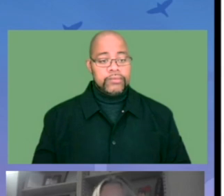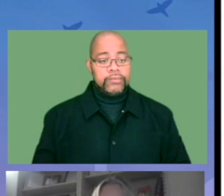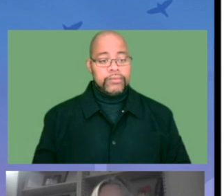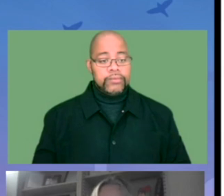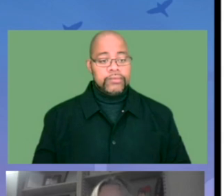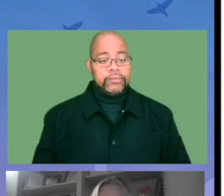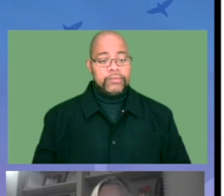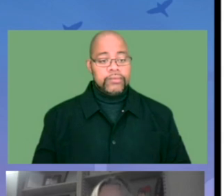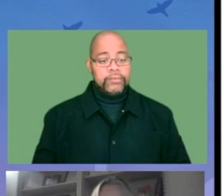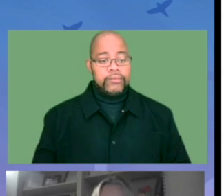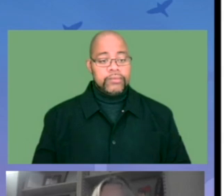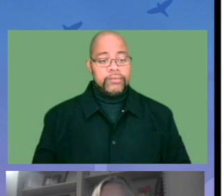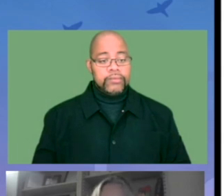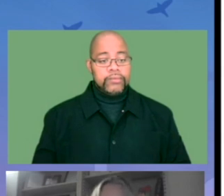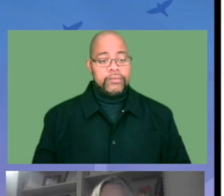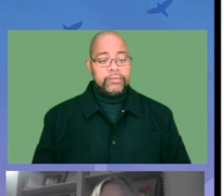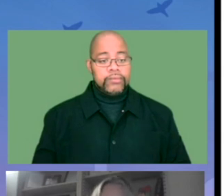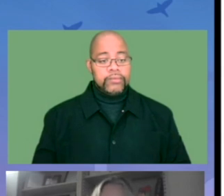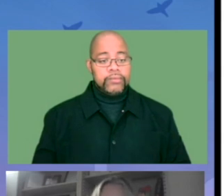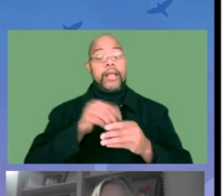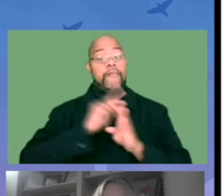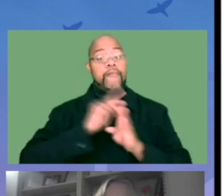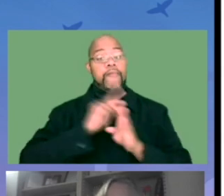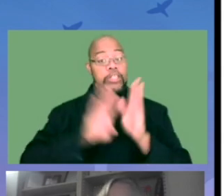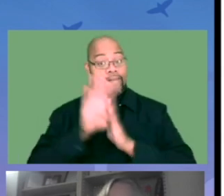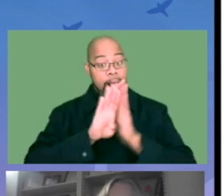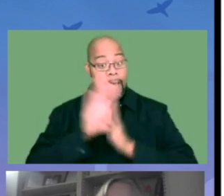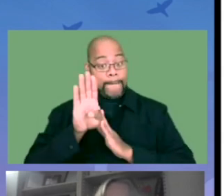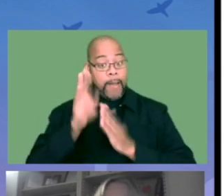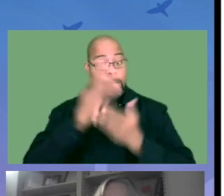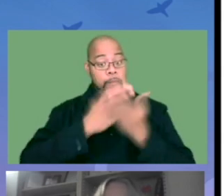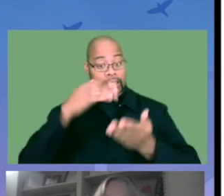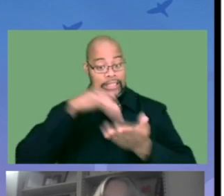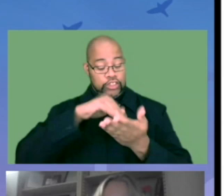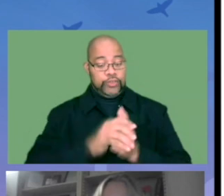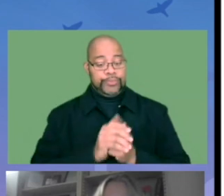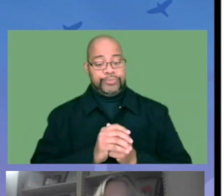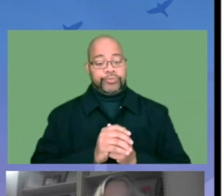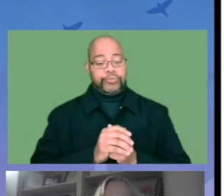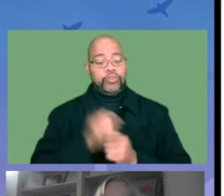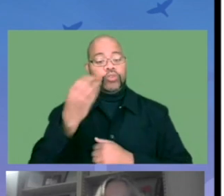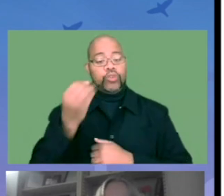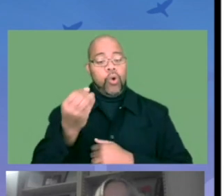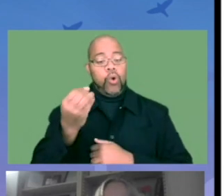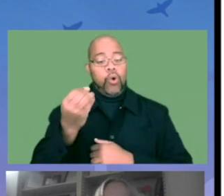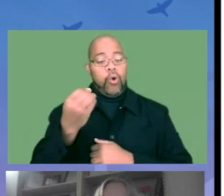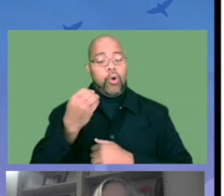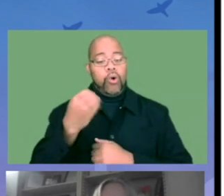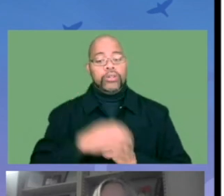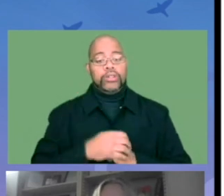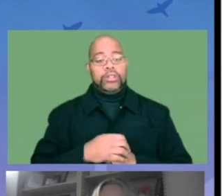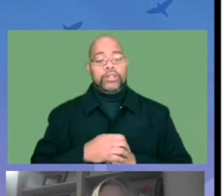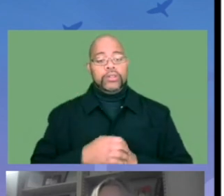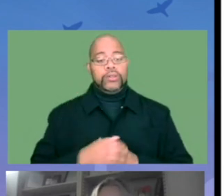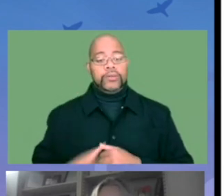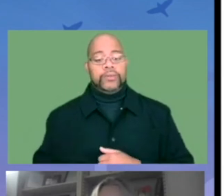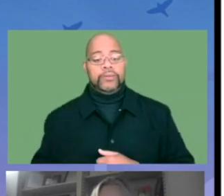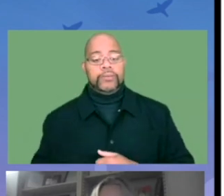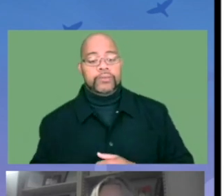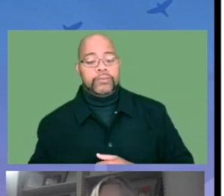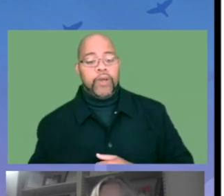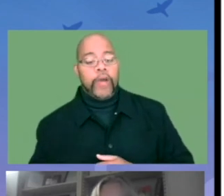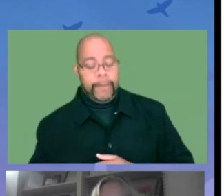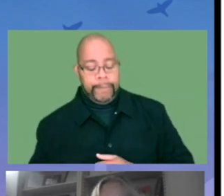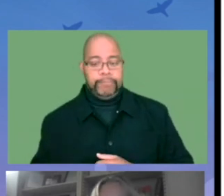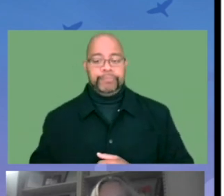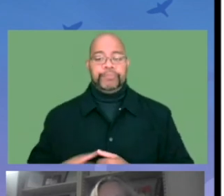And so we are partnering with Blackboard, which is now Anthology. And so we hope to be launching some of